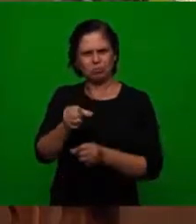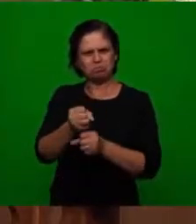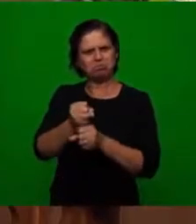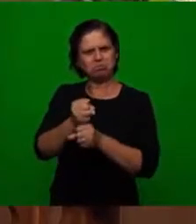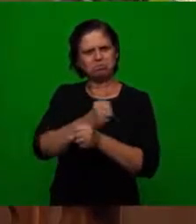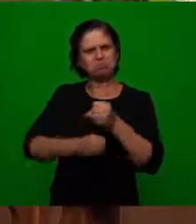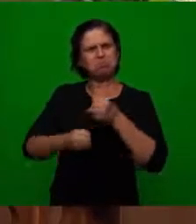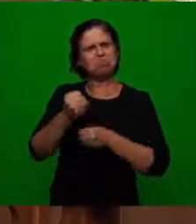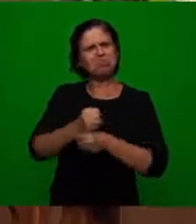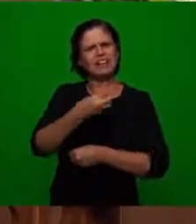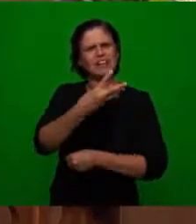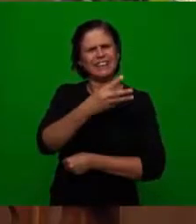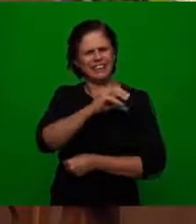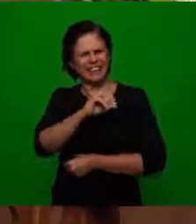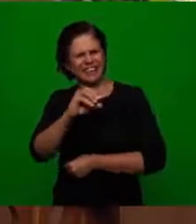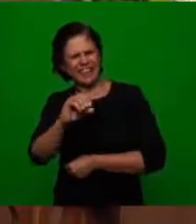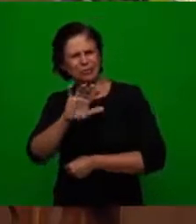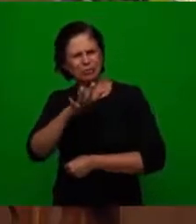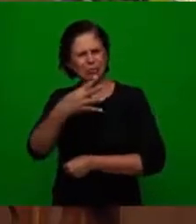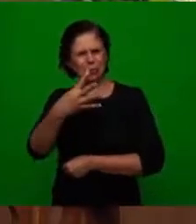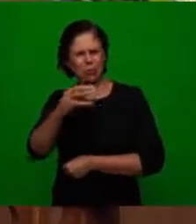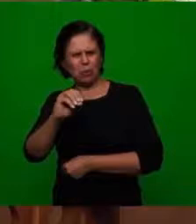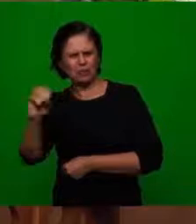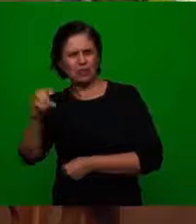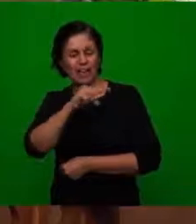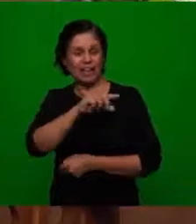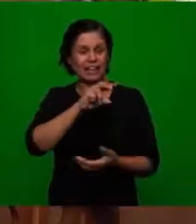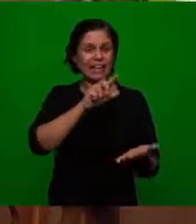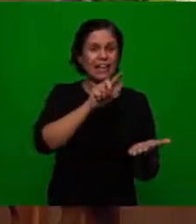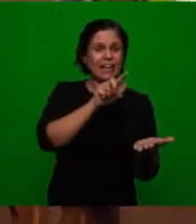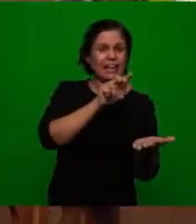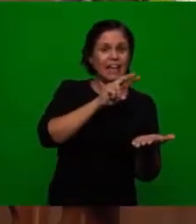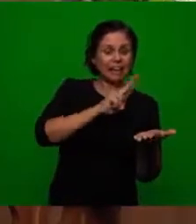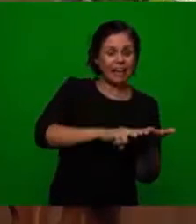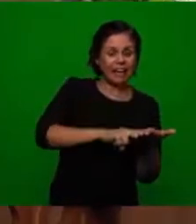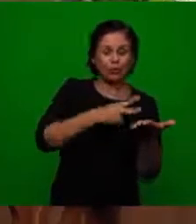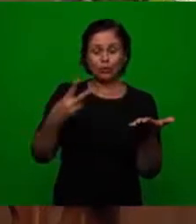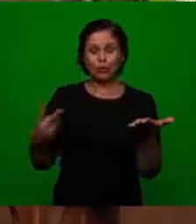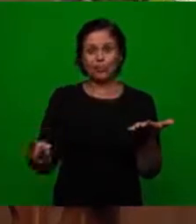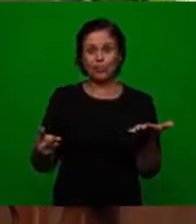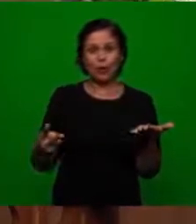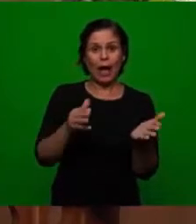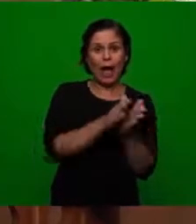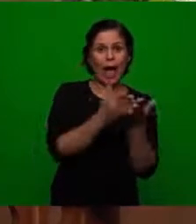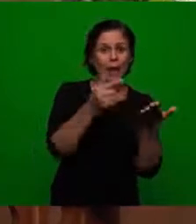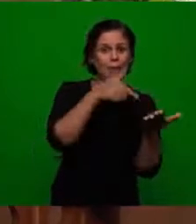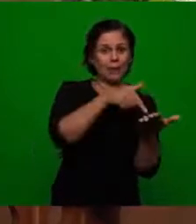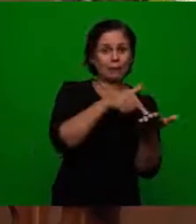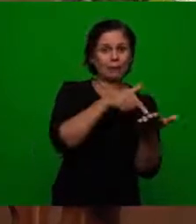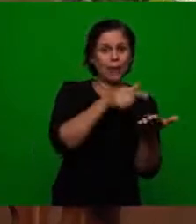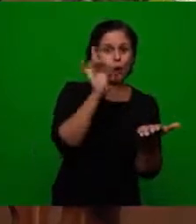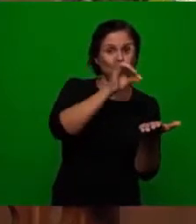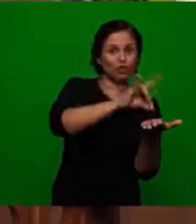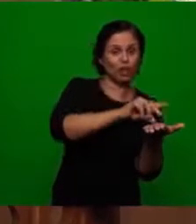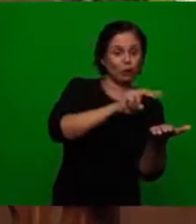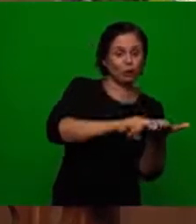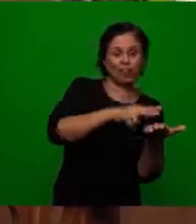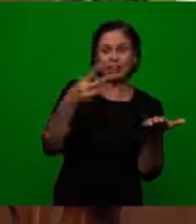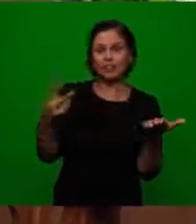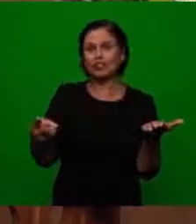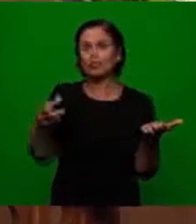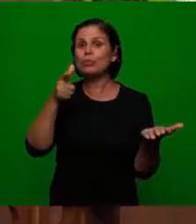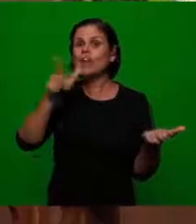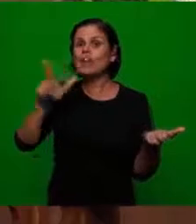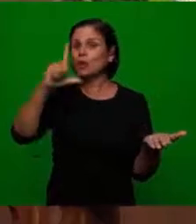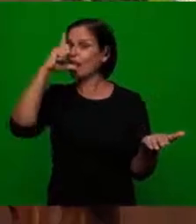13th and 14th century he translated the bible from the original to latin it was called vulgata